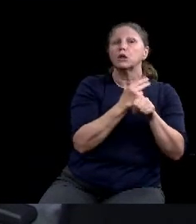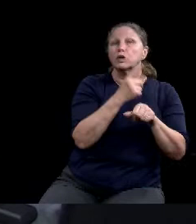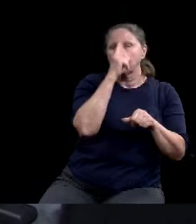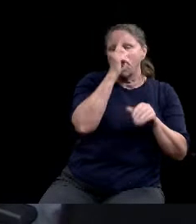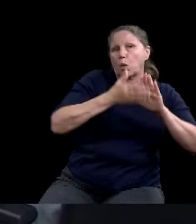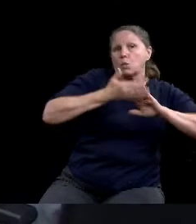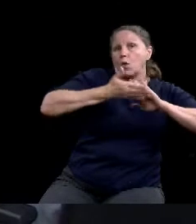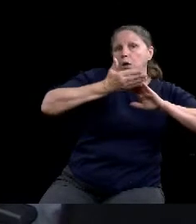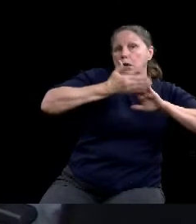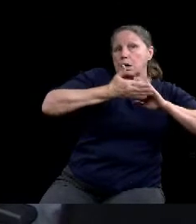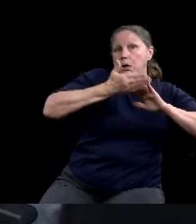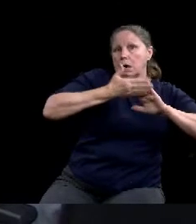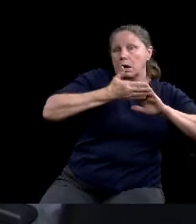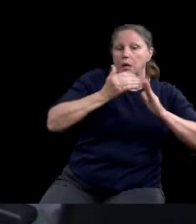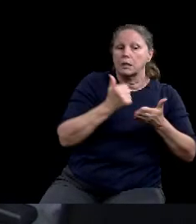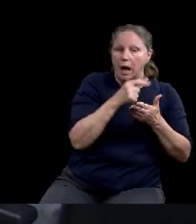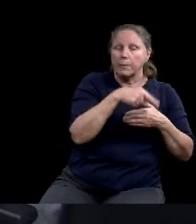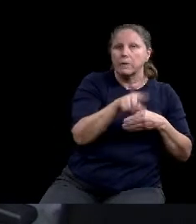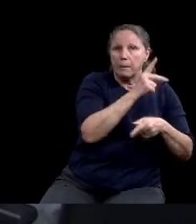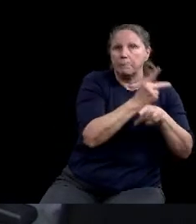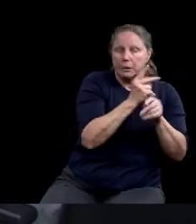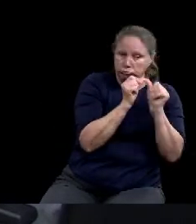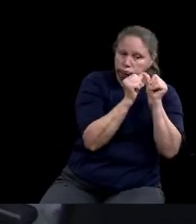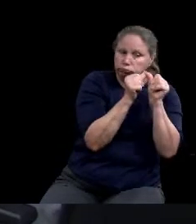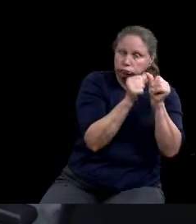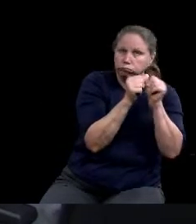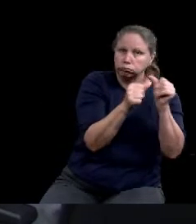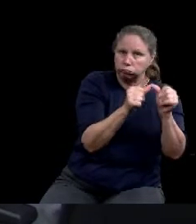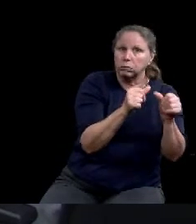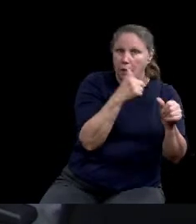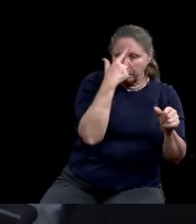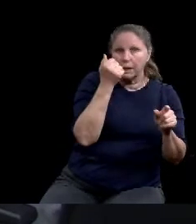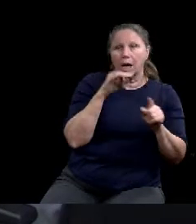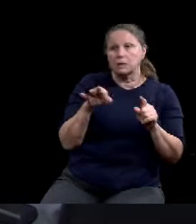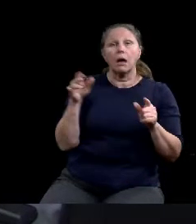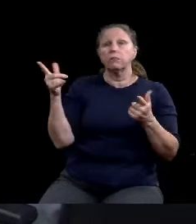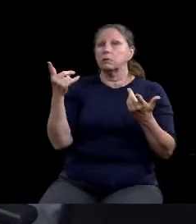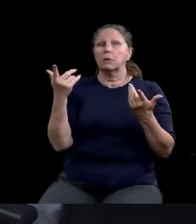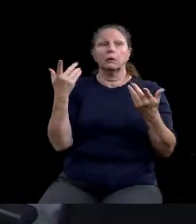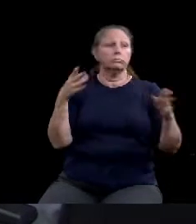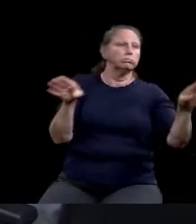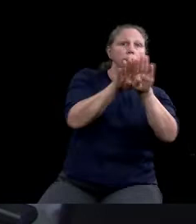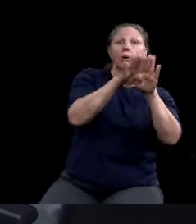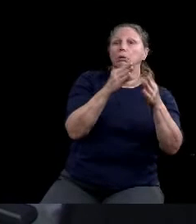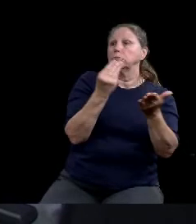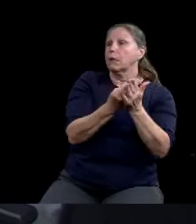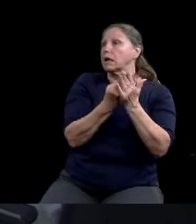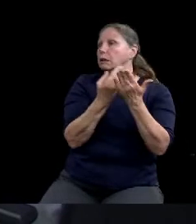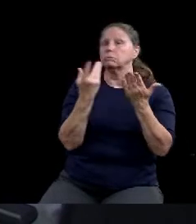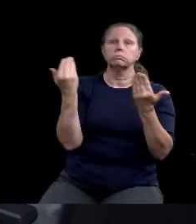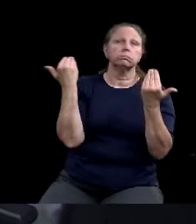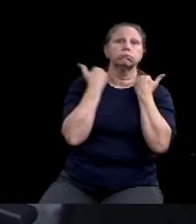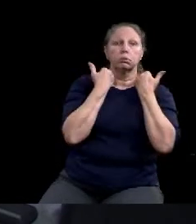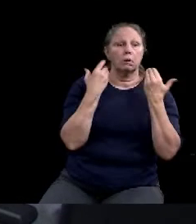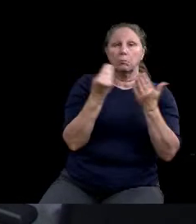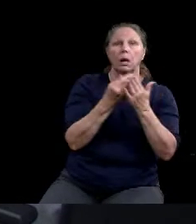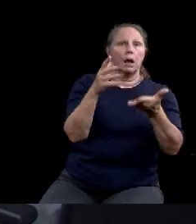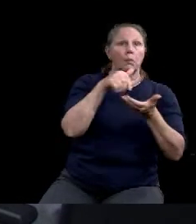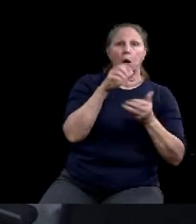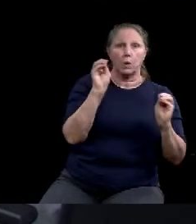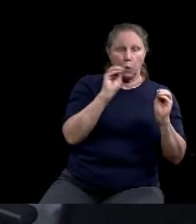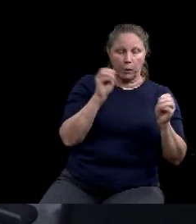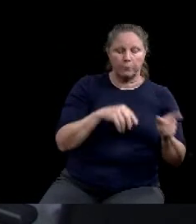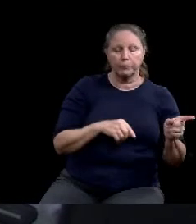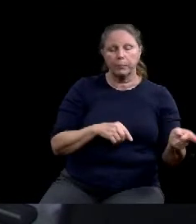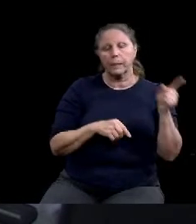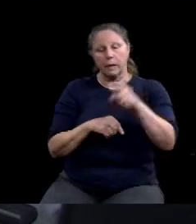as a result of lost revenue during the COVID-19 pandemic. Provide funding up to $378